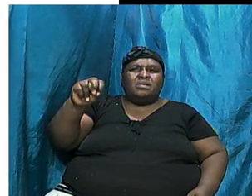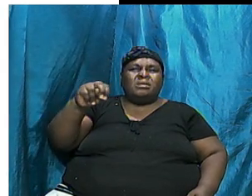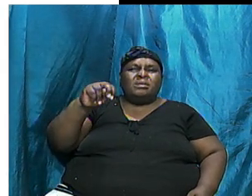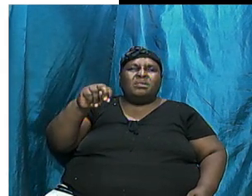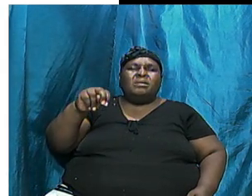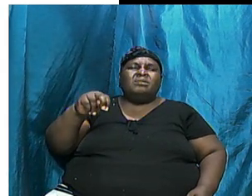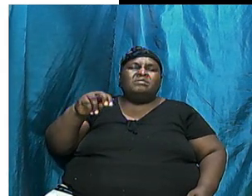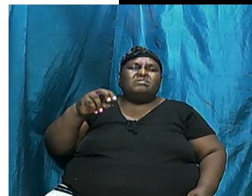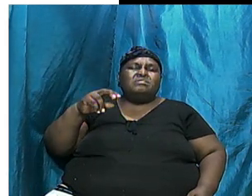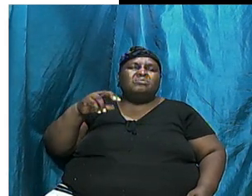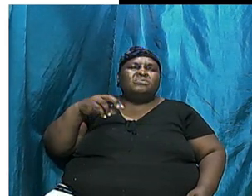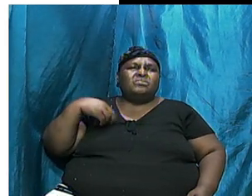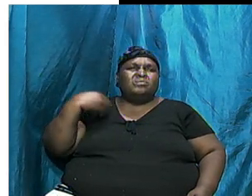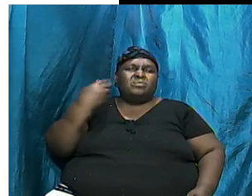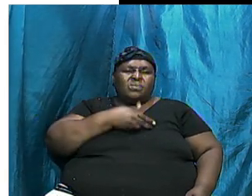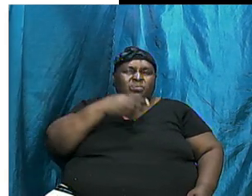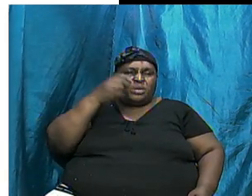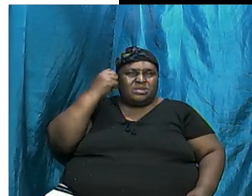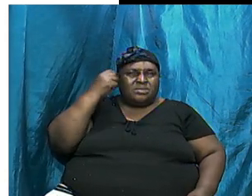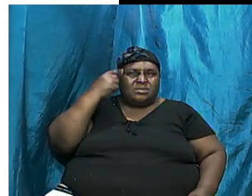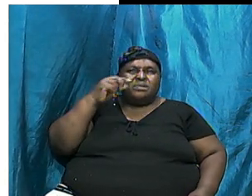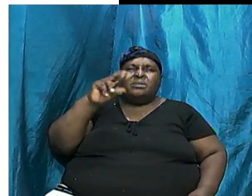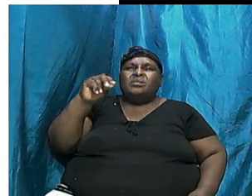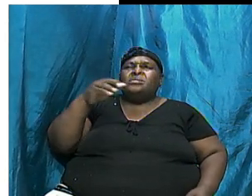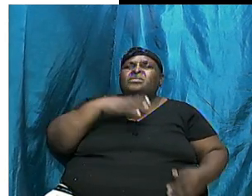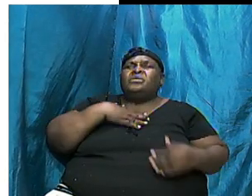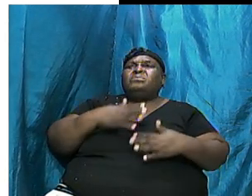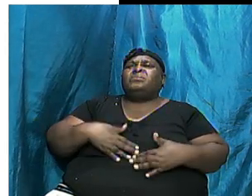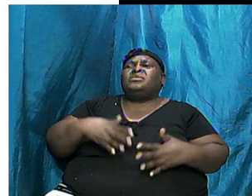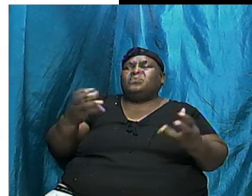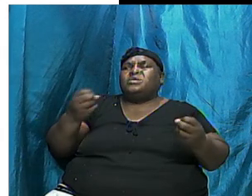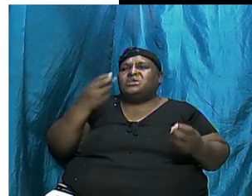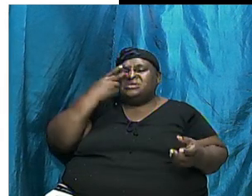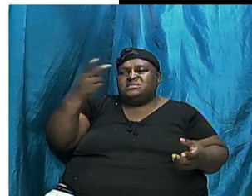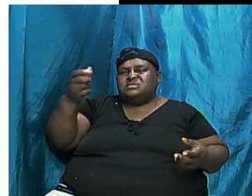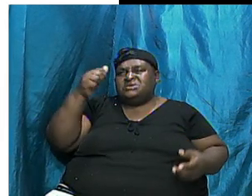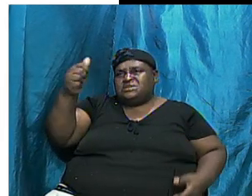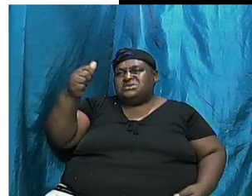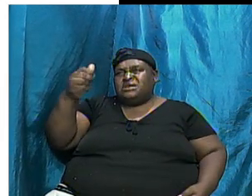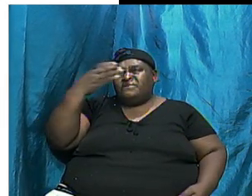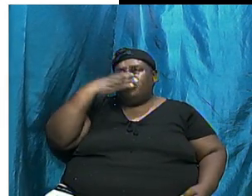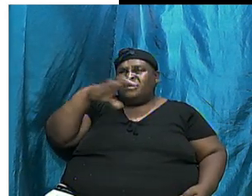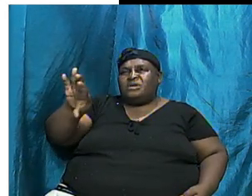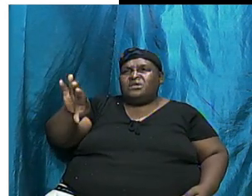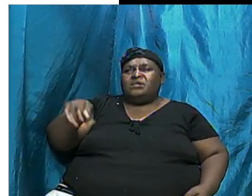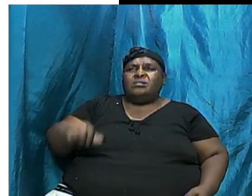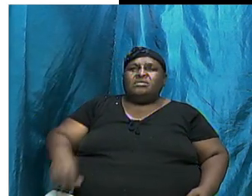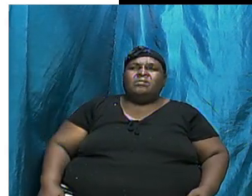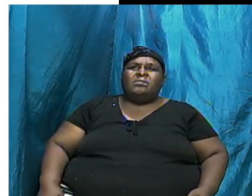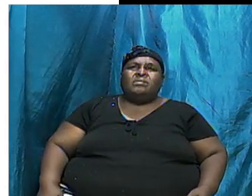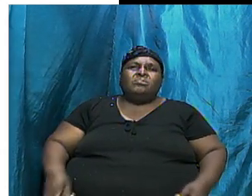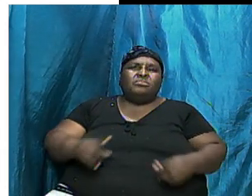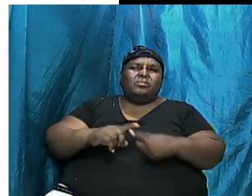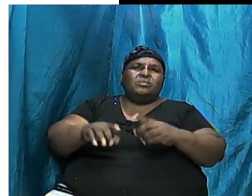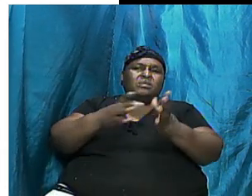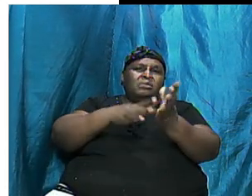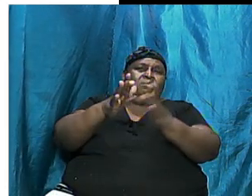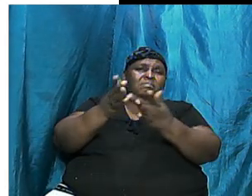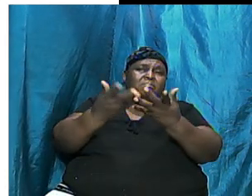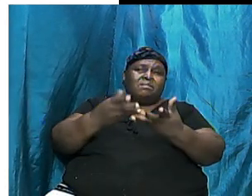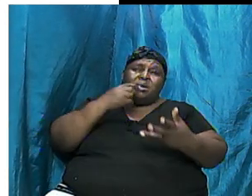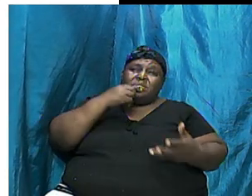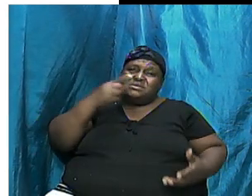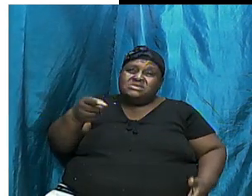understand Nobody wants to see themselves as being cursed But then the Bible said Curse be Canaan Noah